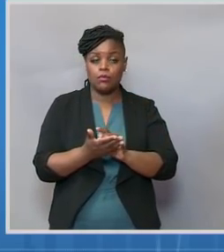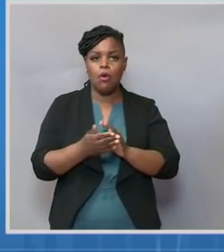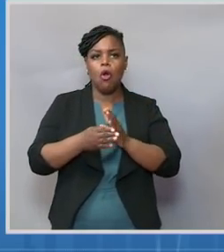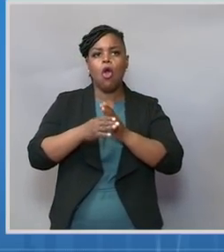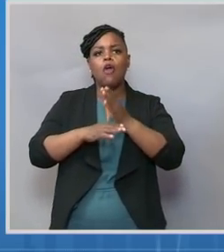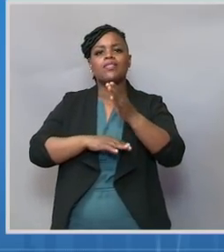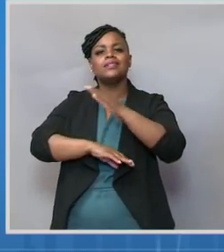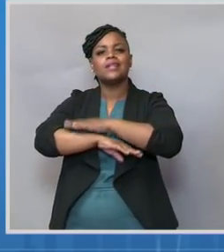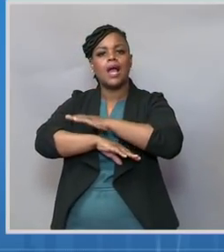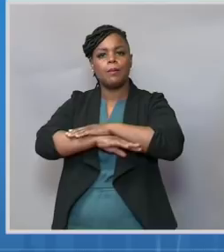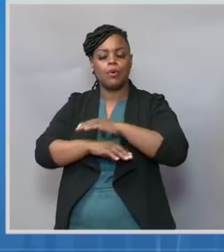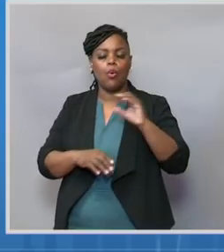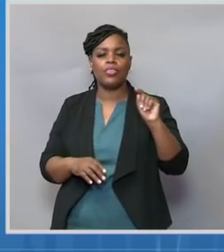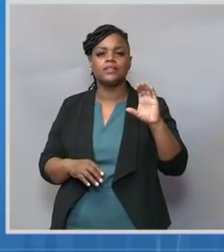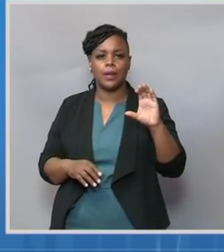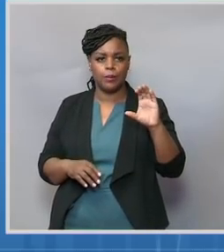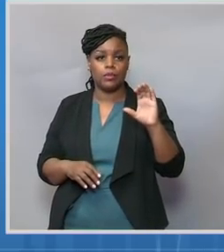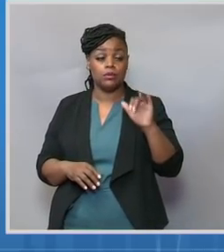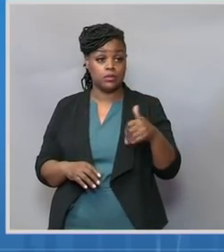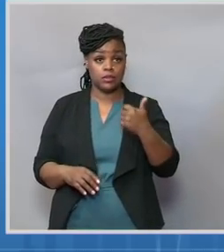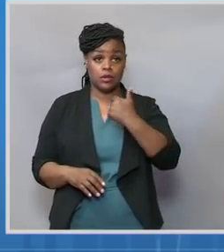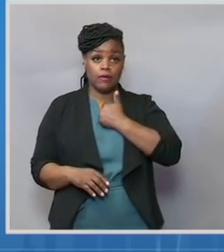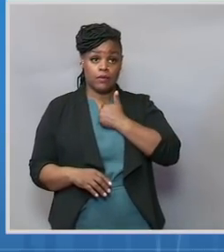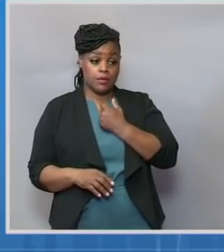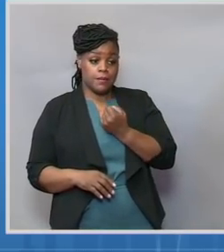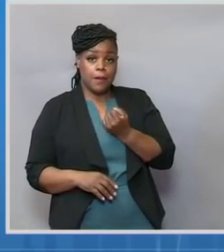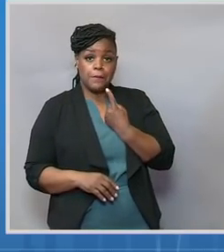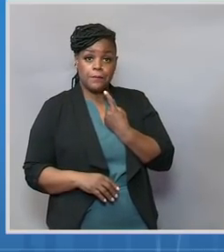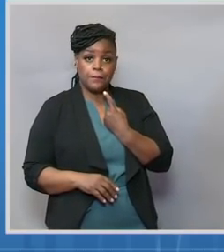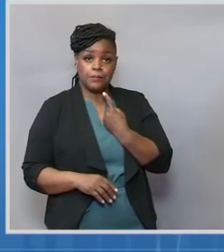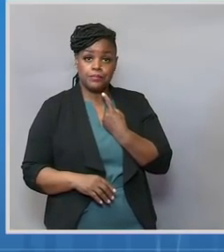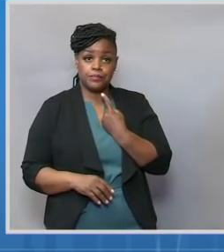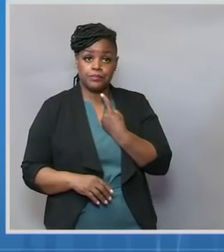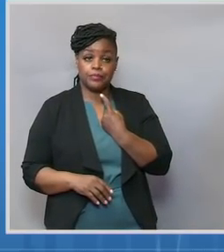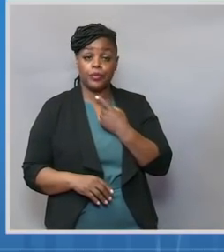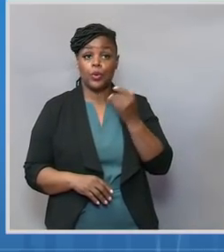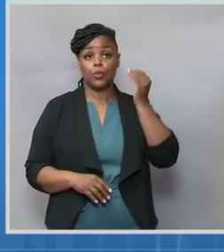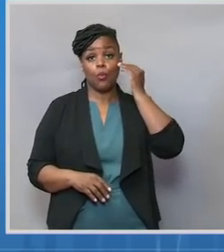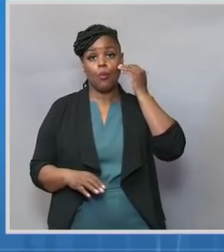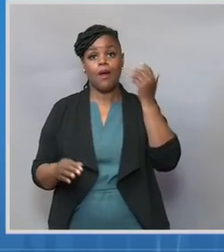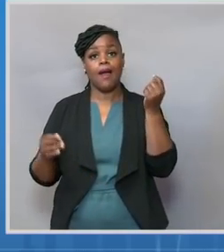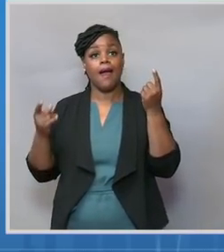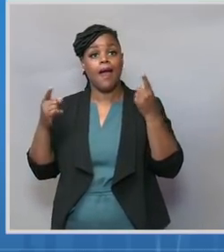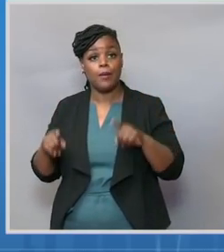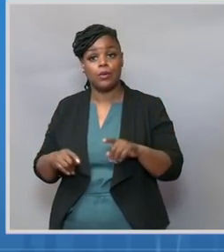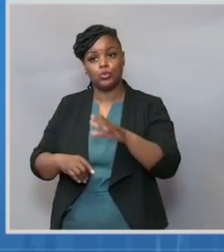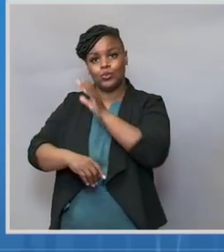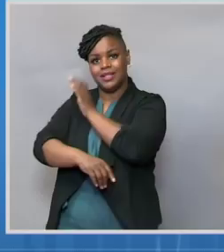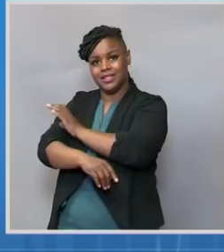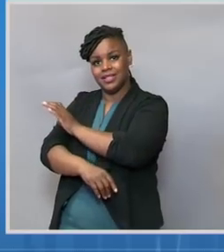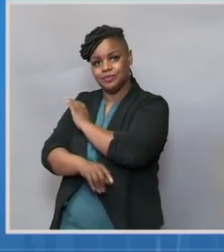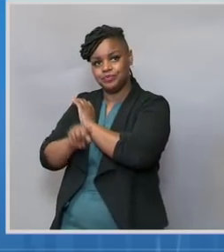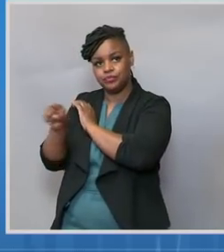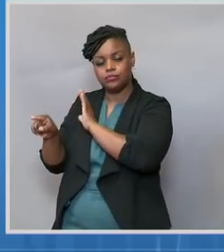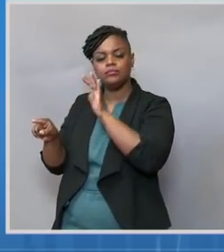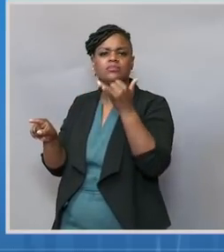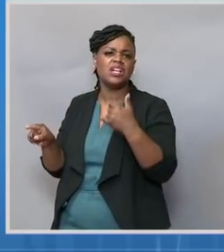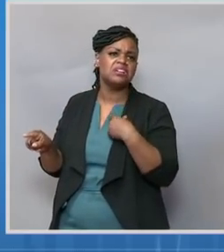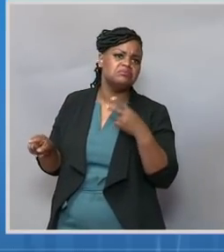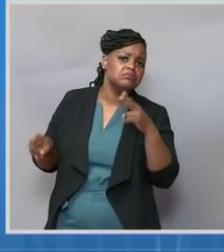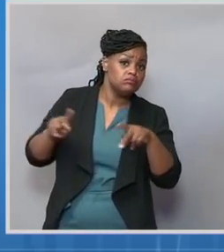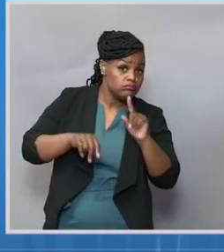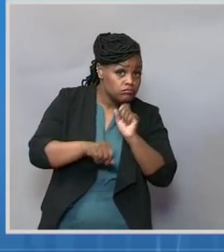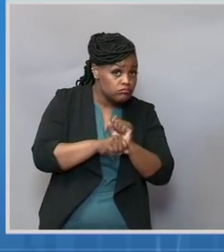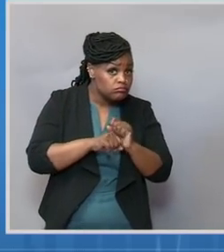-administer. We know this is going on in clinical practice. We're going to try and find out if they actually work. And these